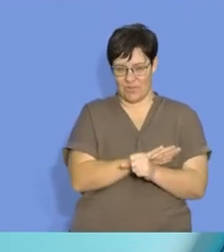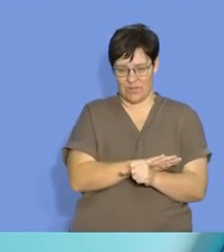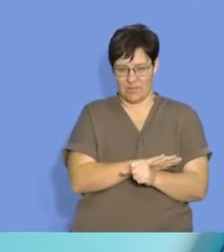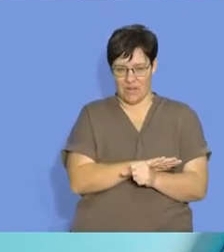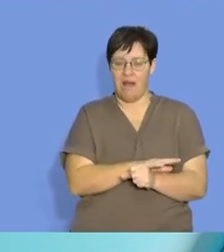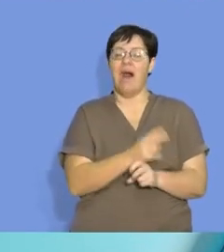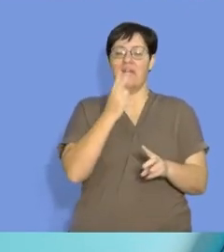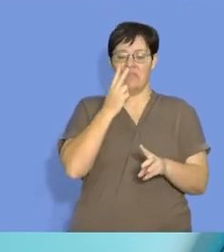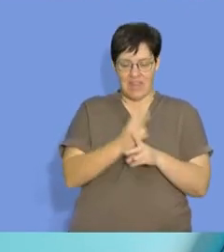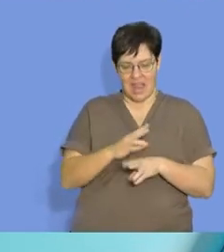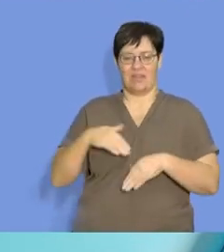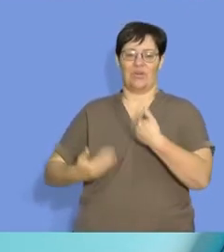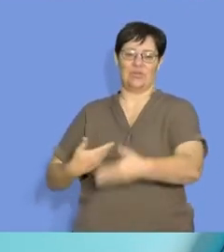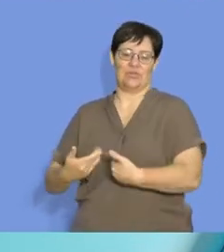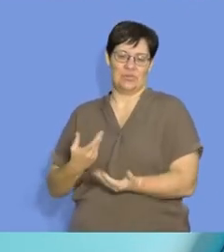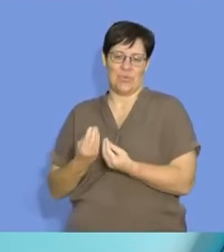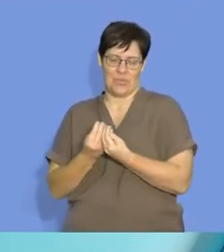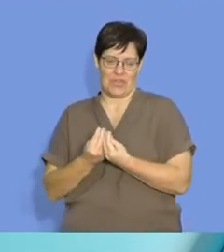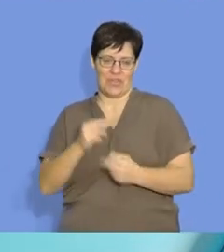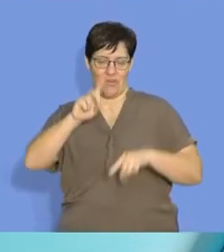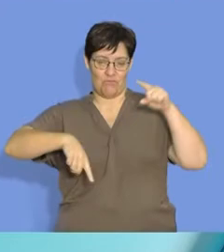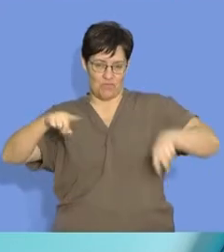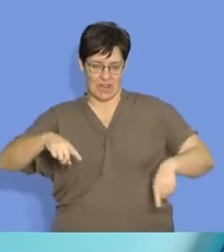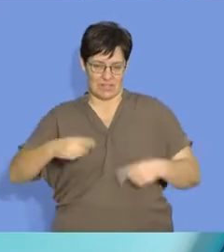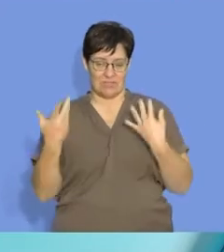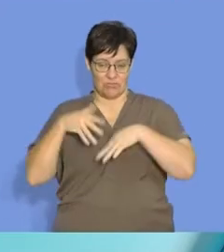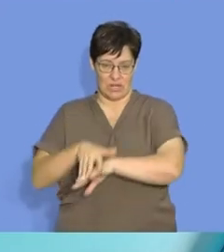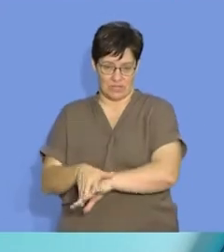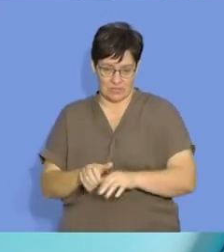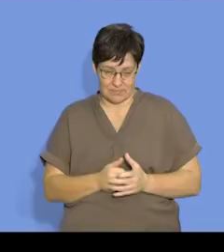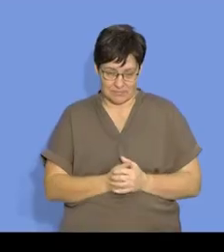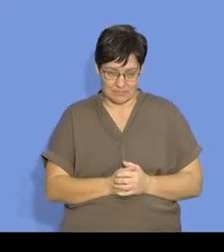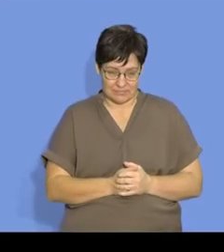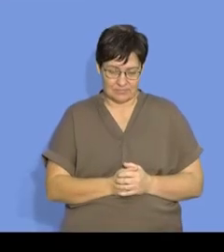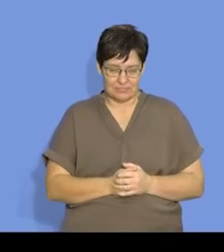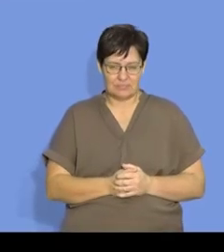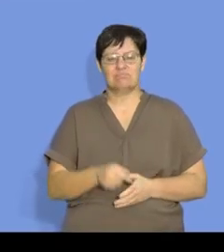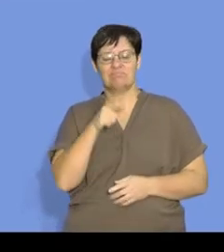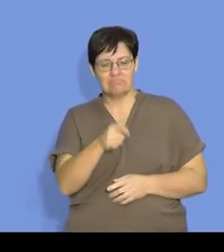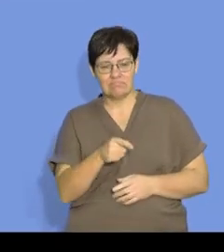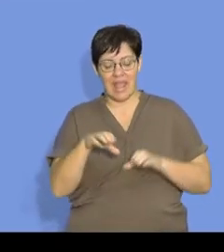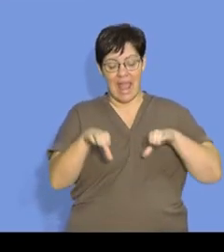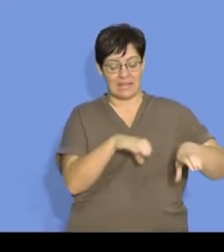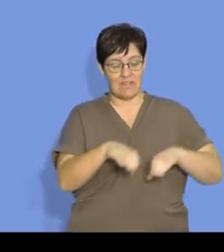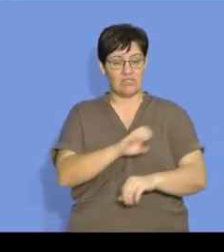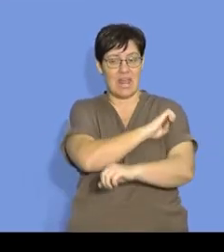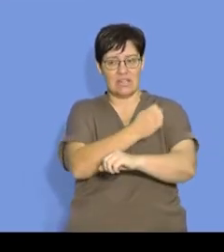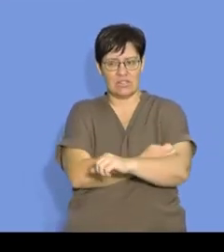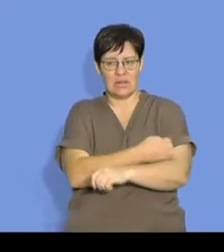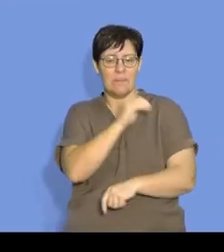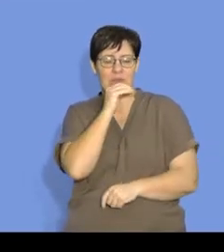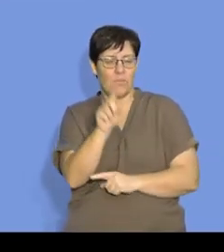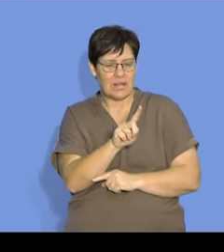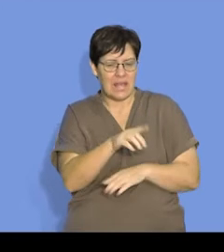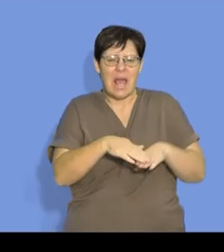order for us to go on with rates of reaction. Right. So your activation energy is your